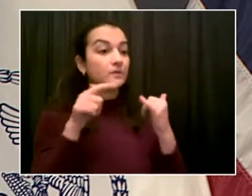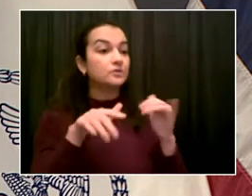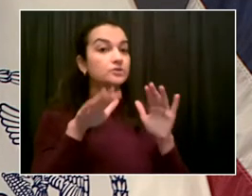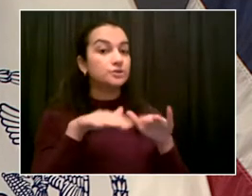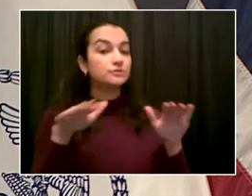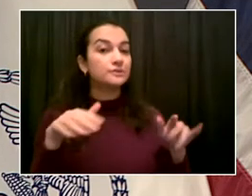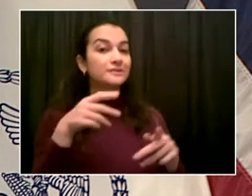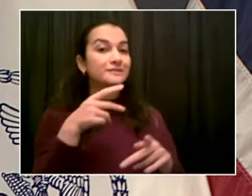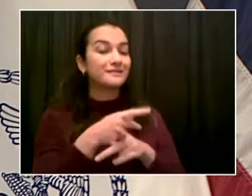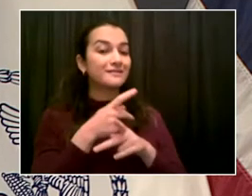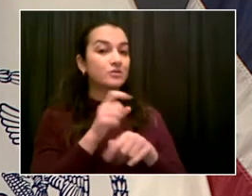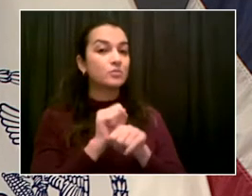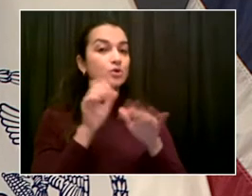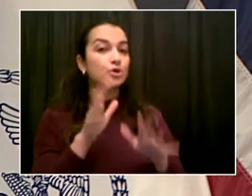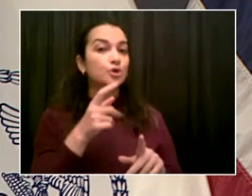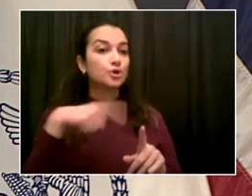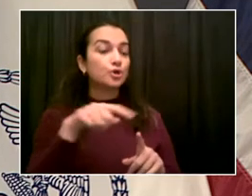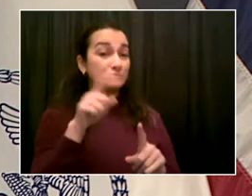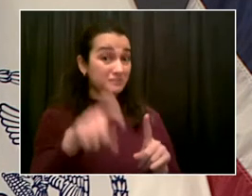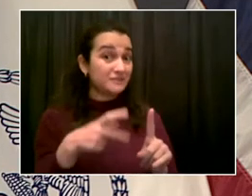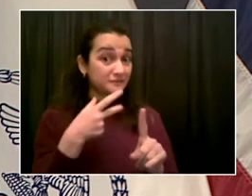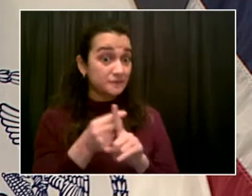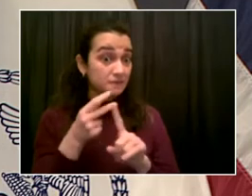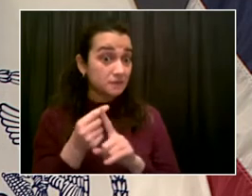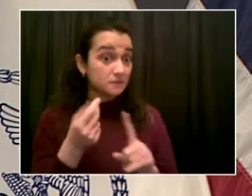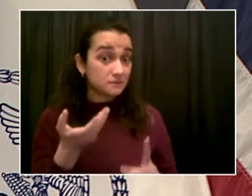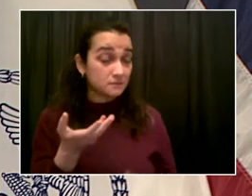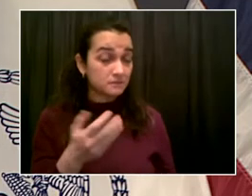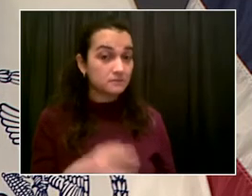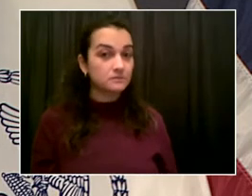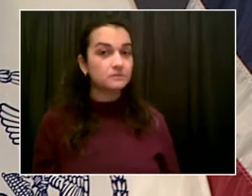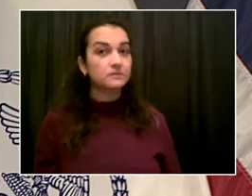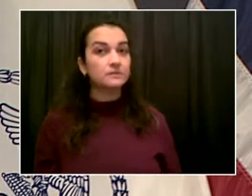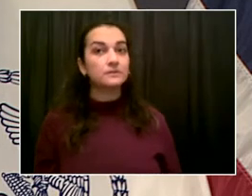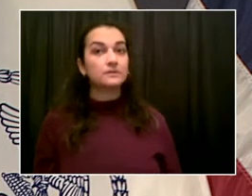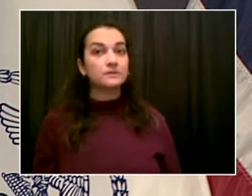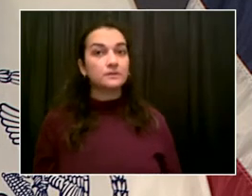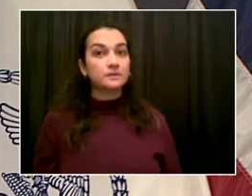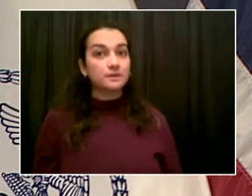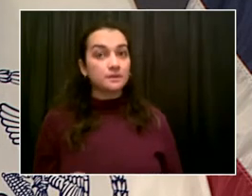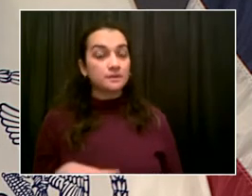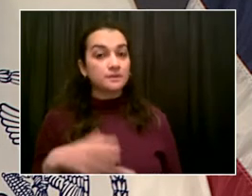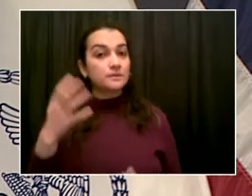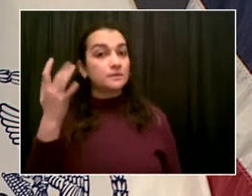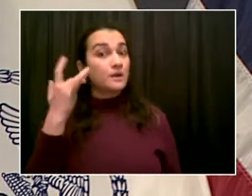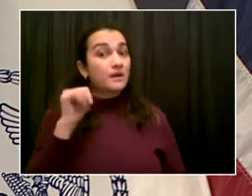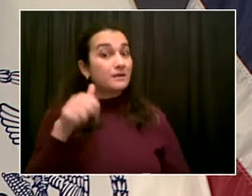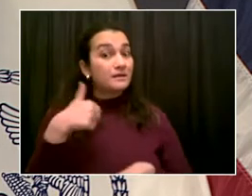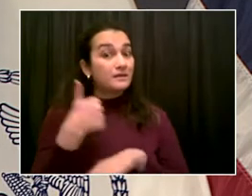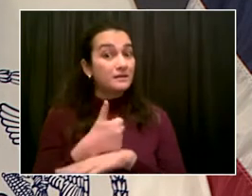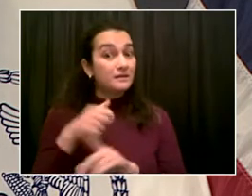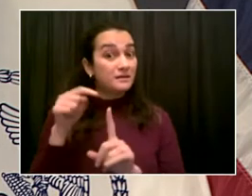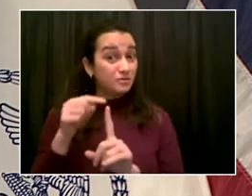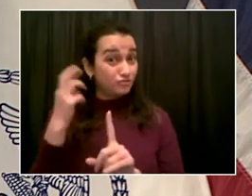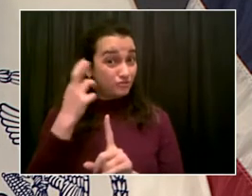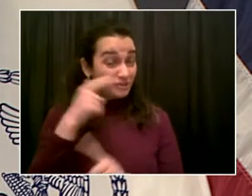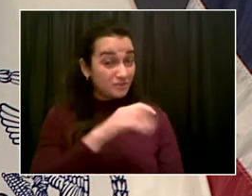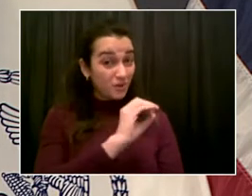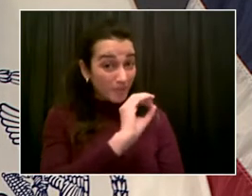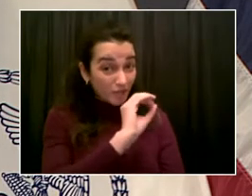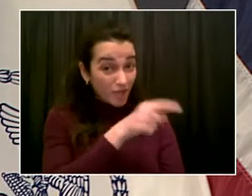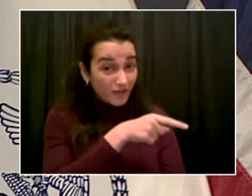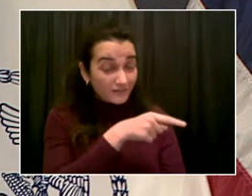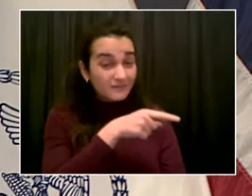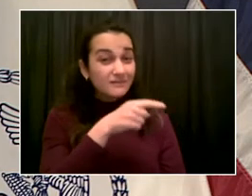coming in response to the new variant? And does it apply to all child care sites in New York